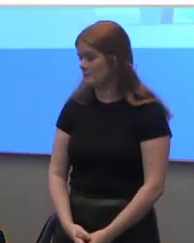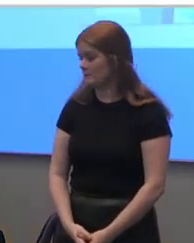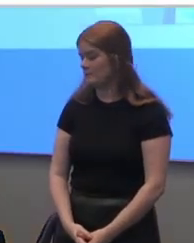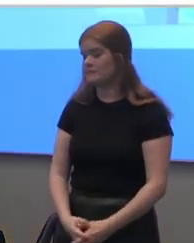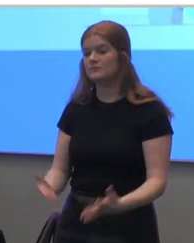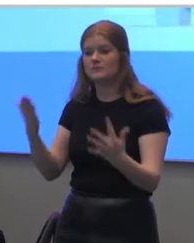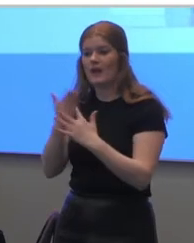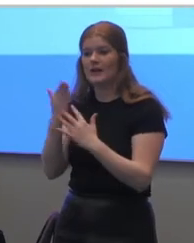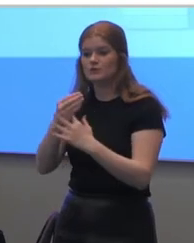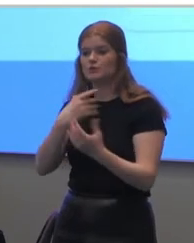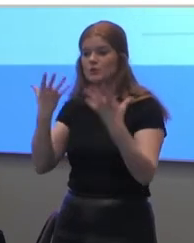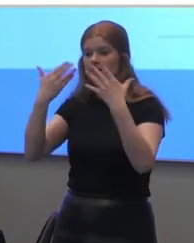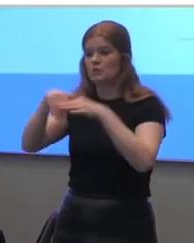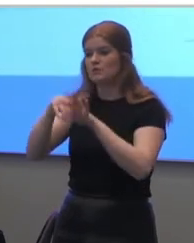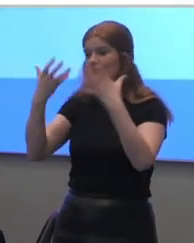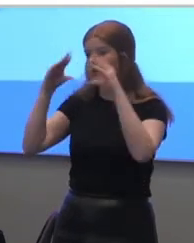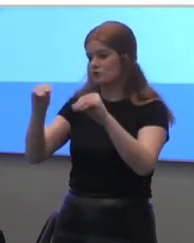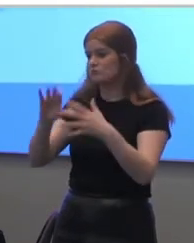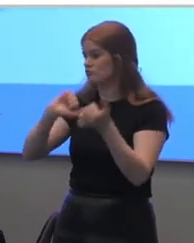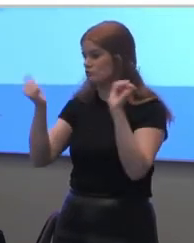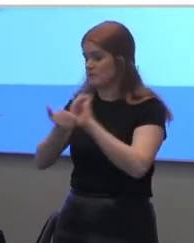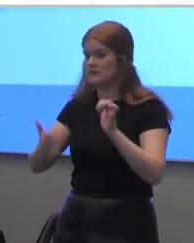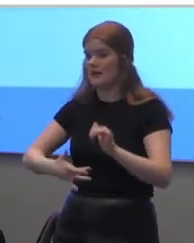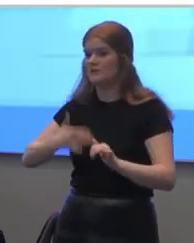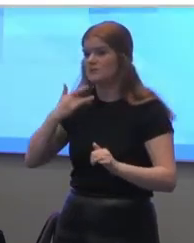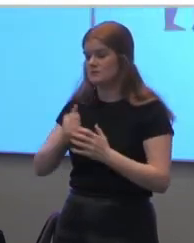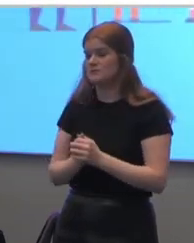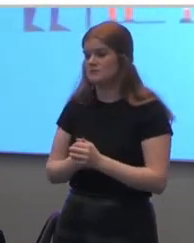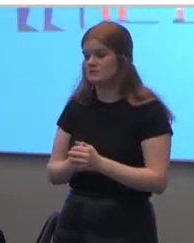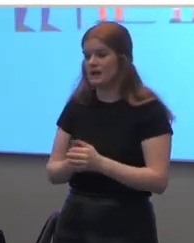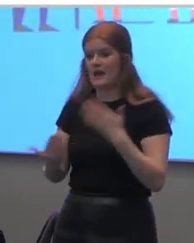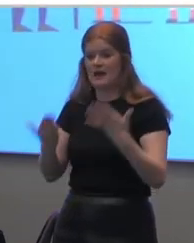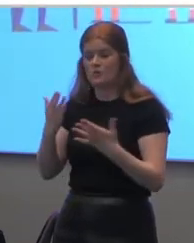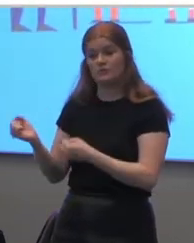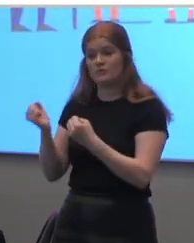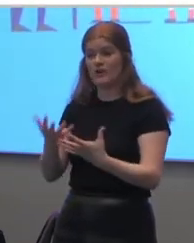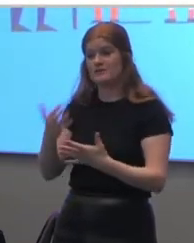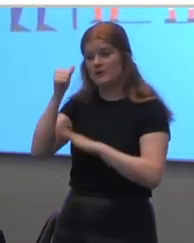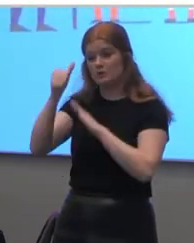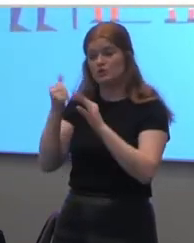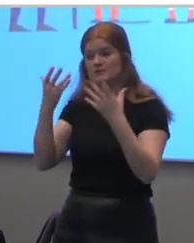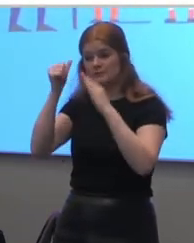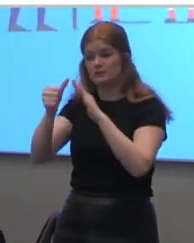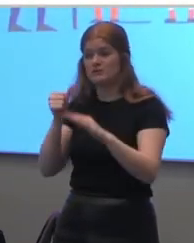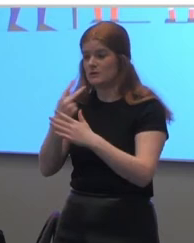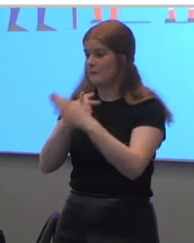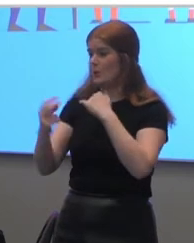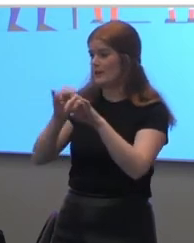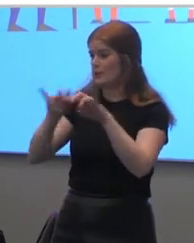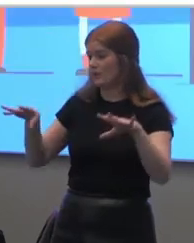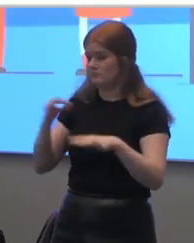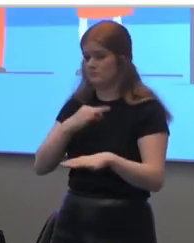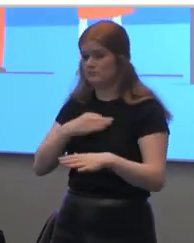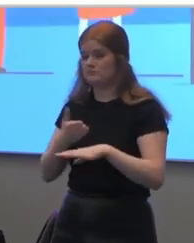Access to an inclusive education changes lives. By providing an educational experience that is both equal and